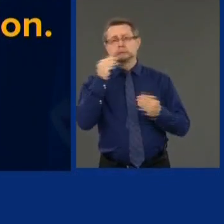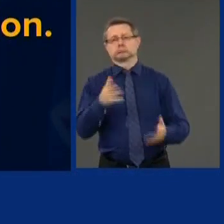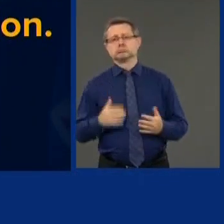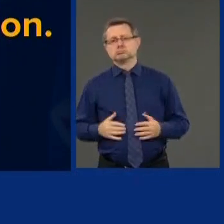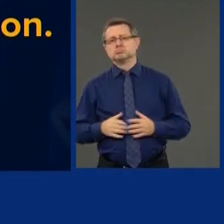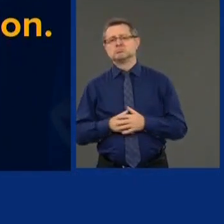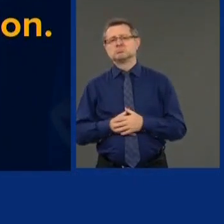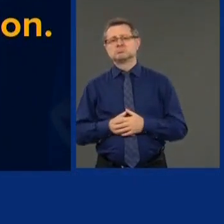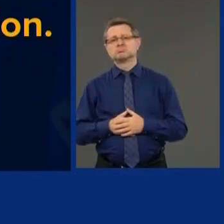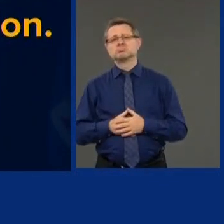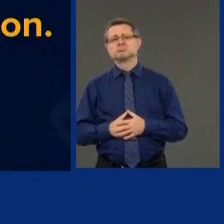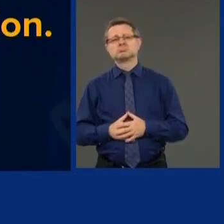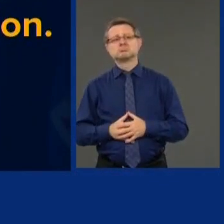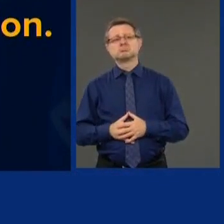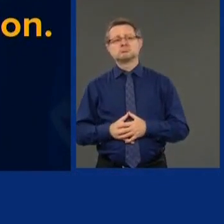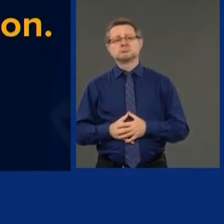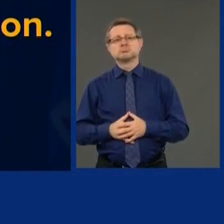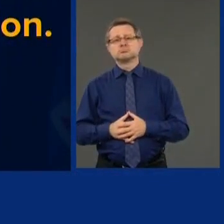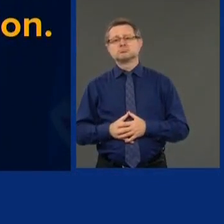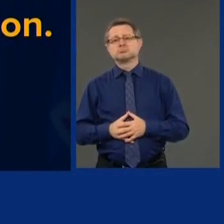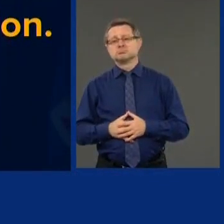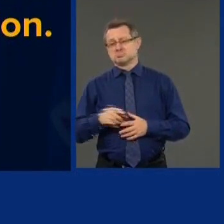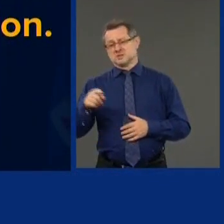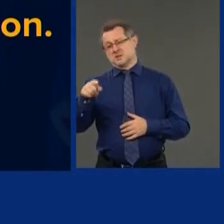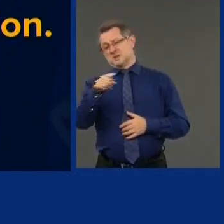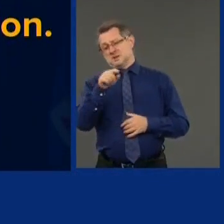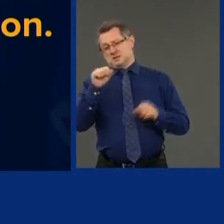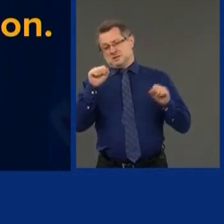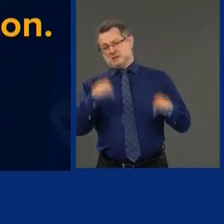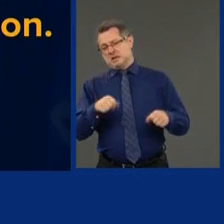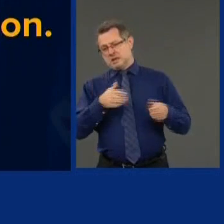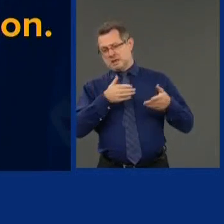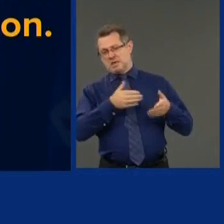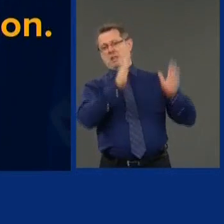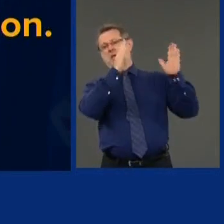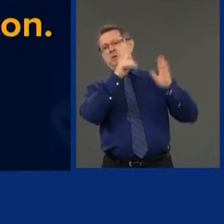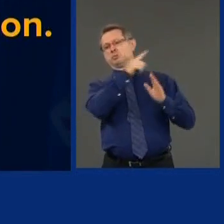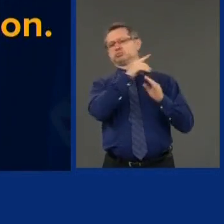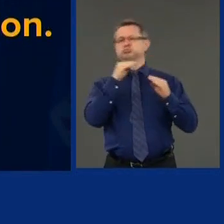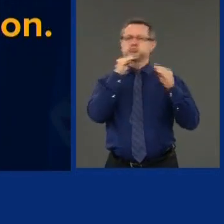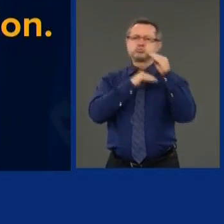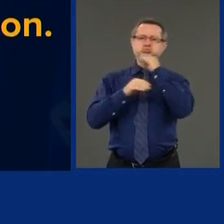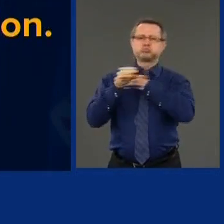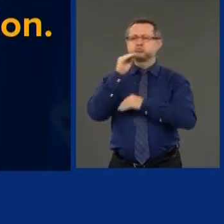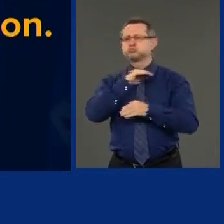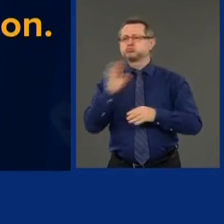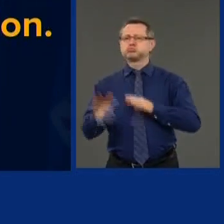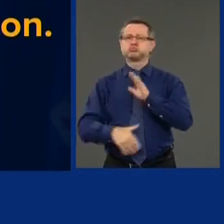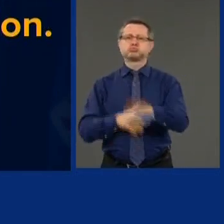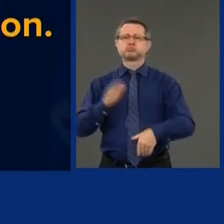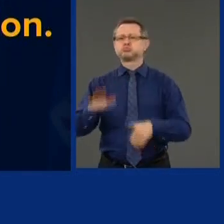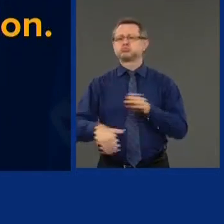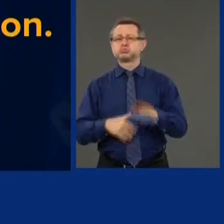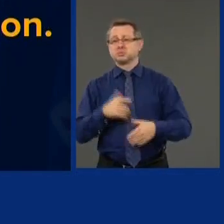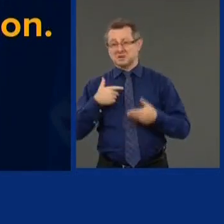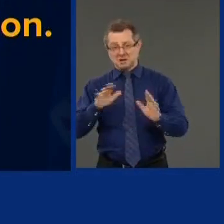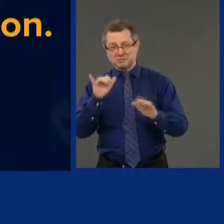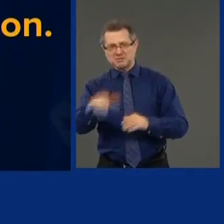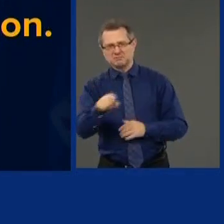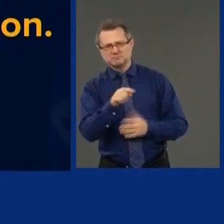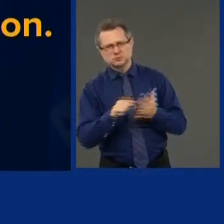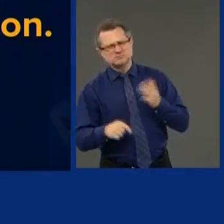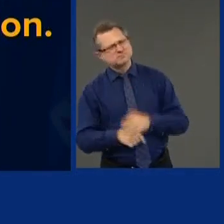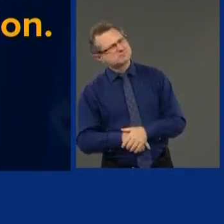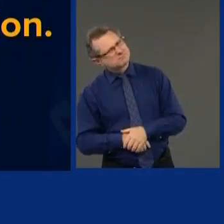Can you allow this blatant, egregious misconduct to go